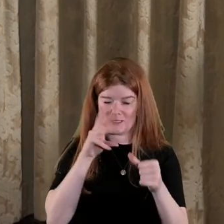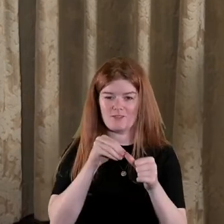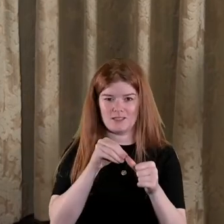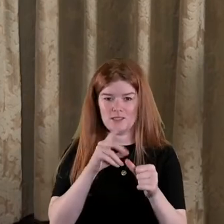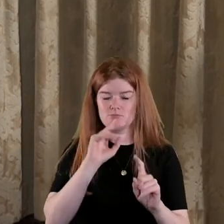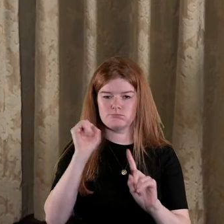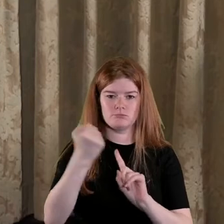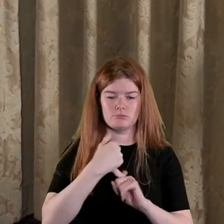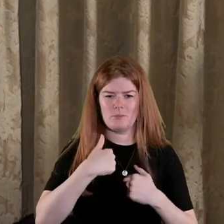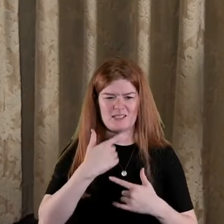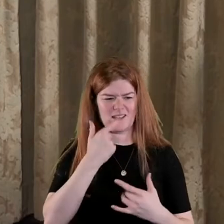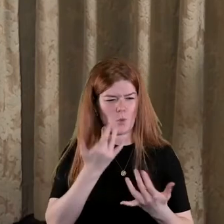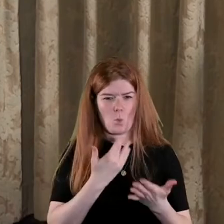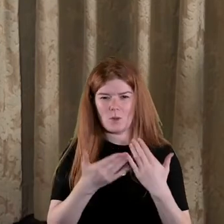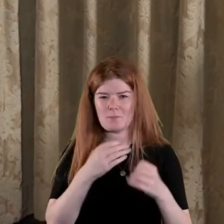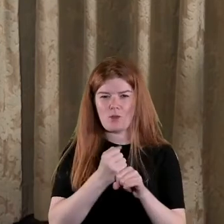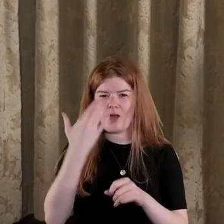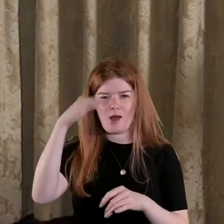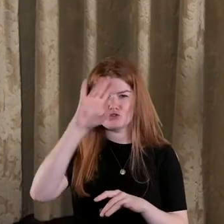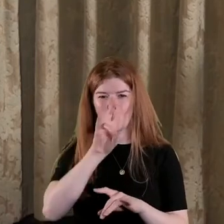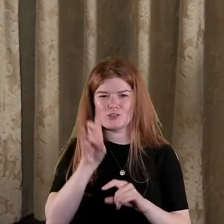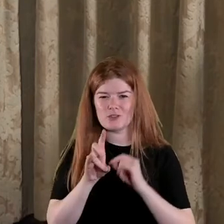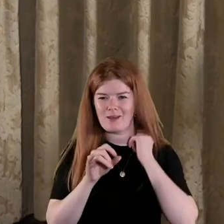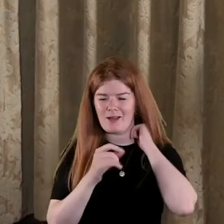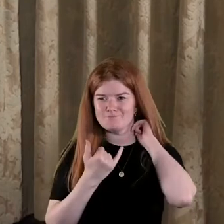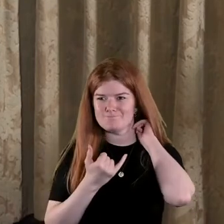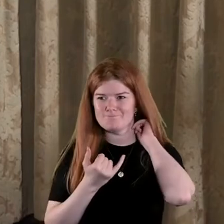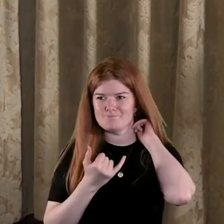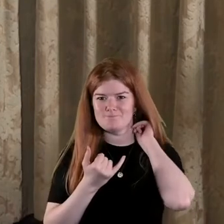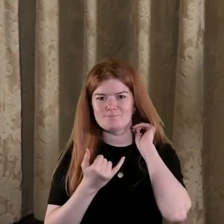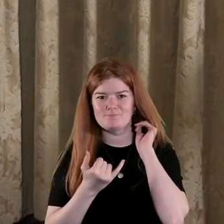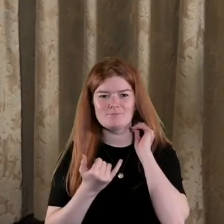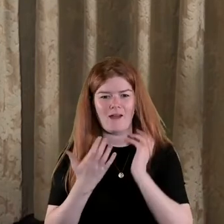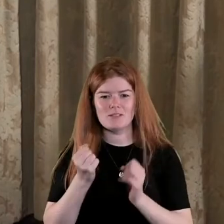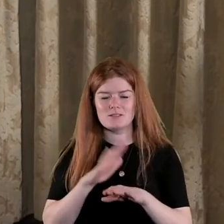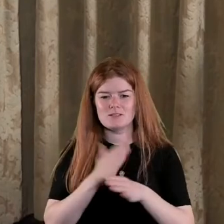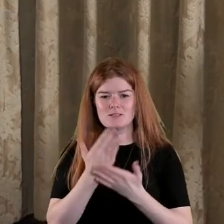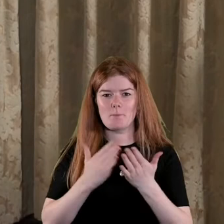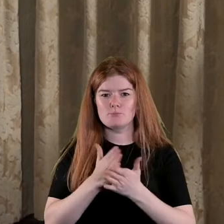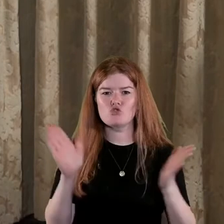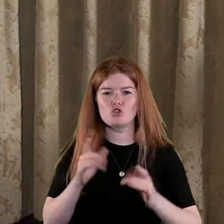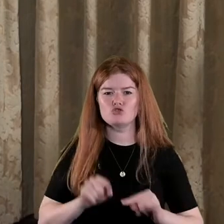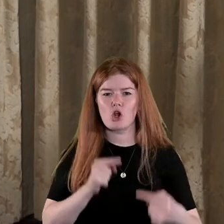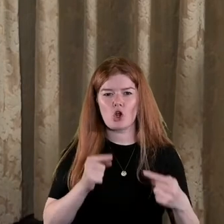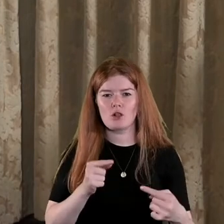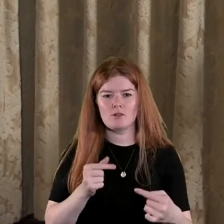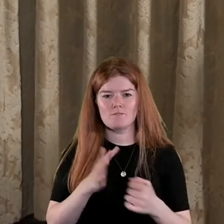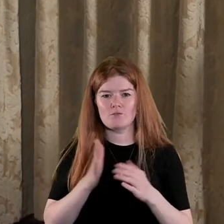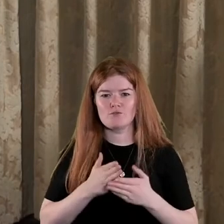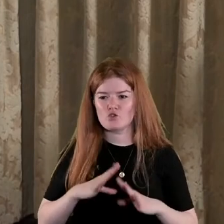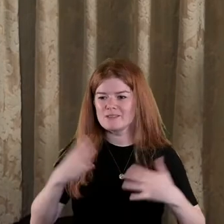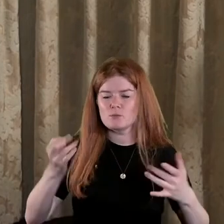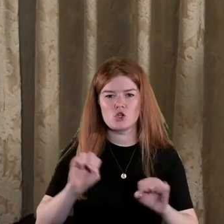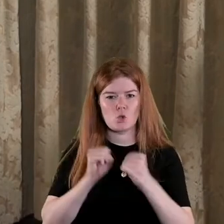which strikes to me saying what is it about the Irish question that there's some broader struggle for freedom or social